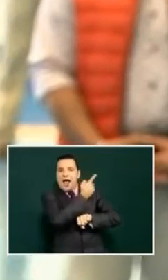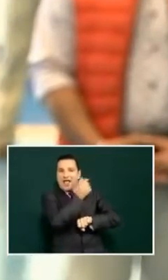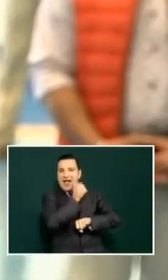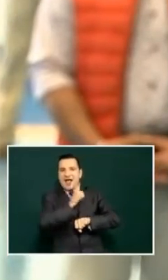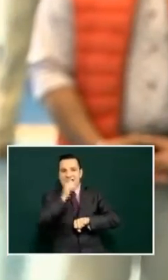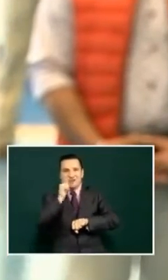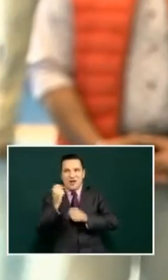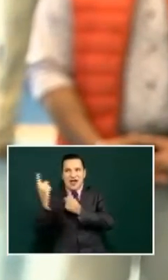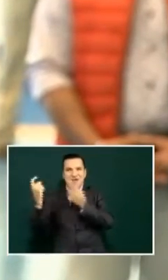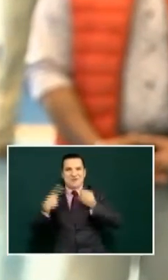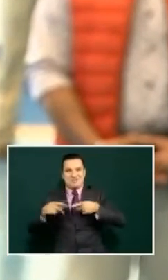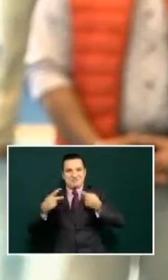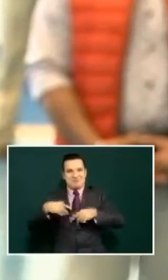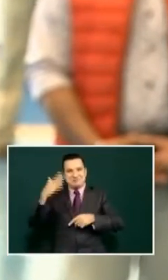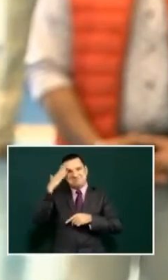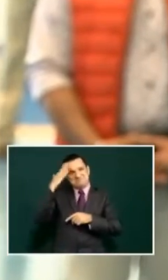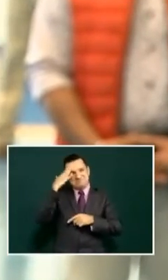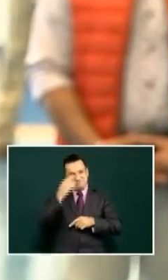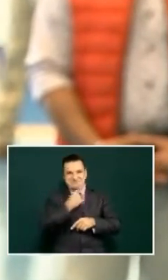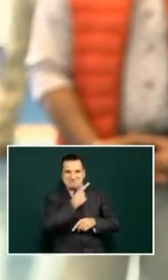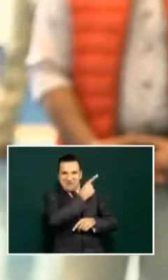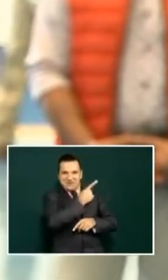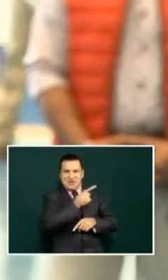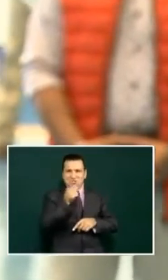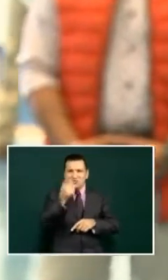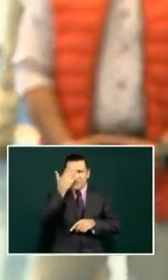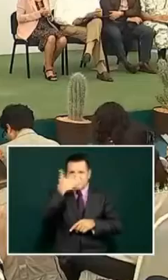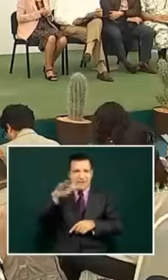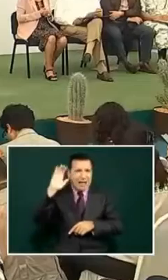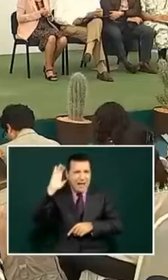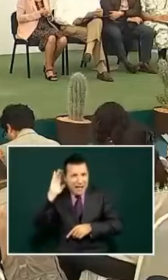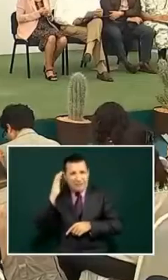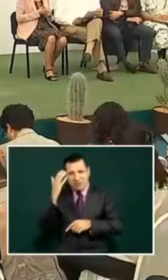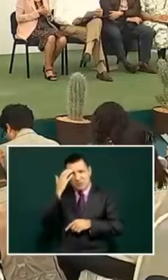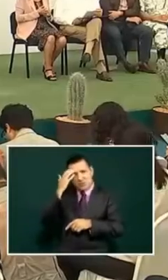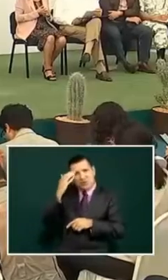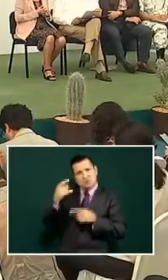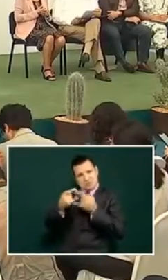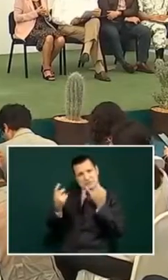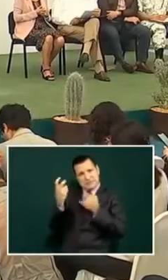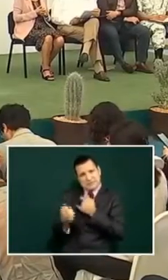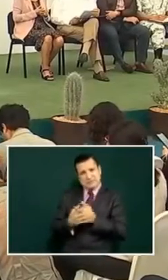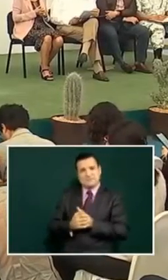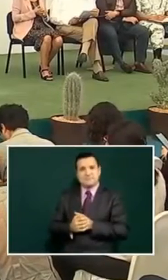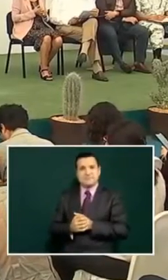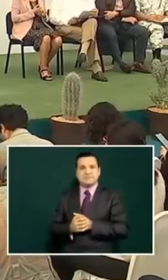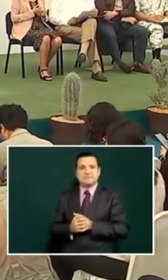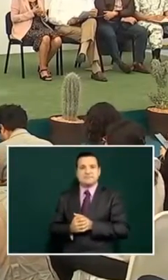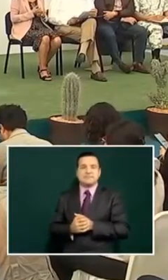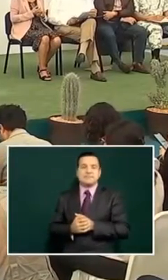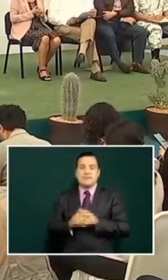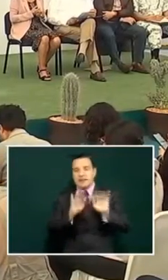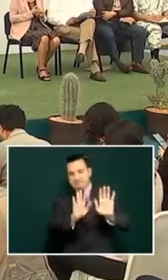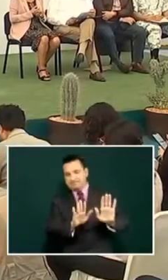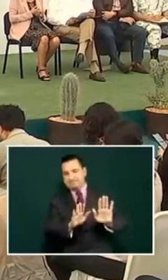forced by the state of Arizona and we would like to ask about that